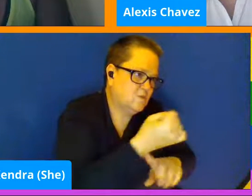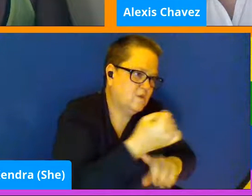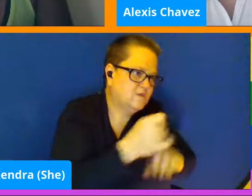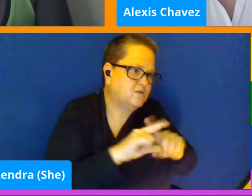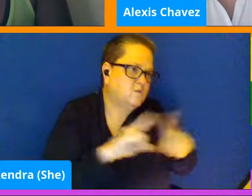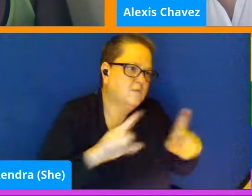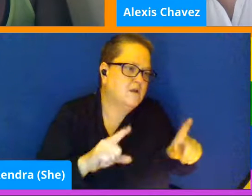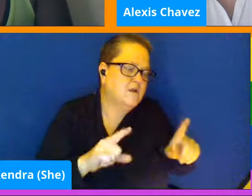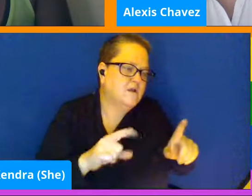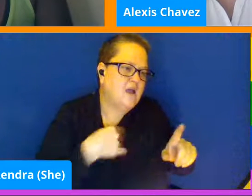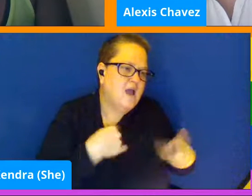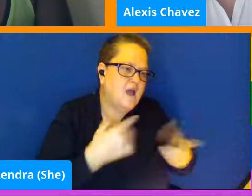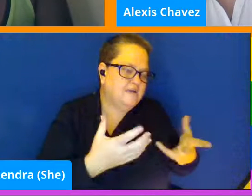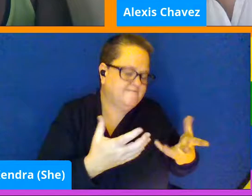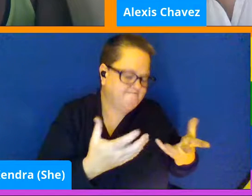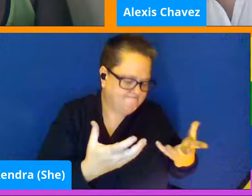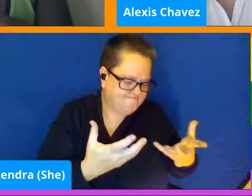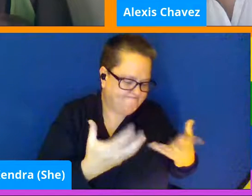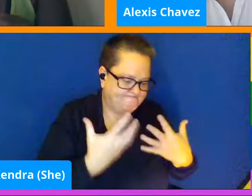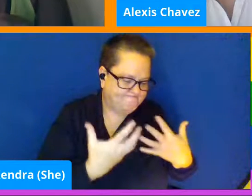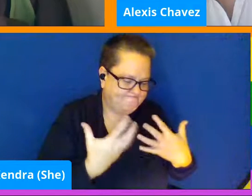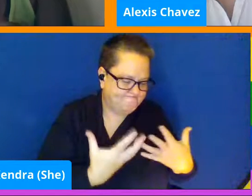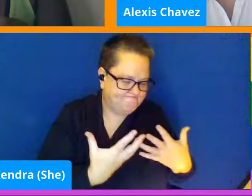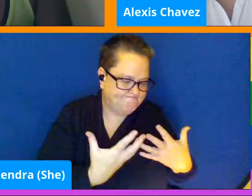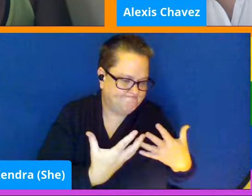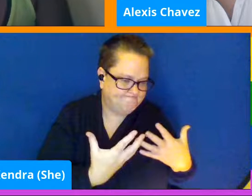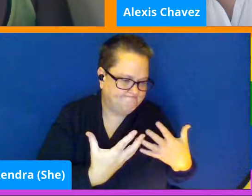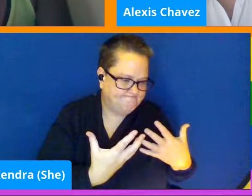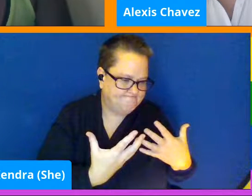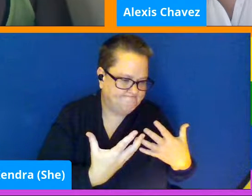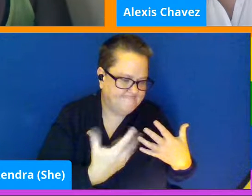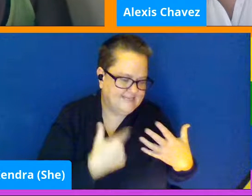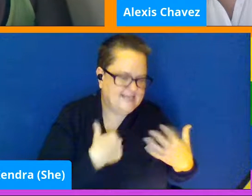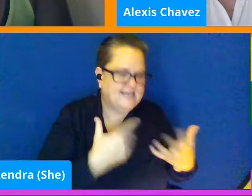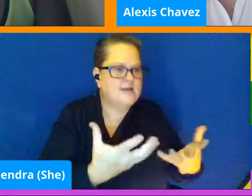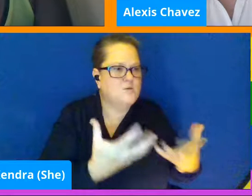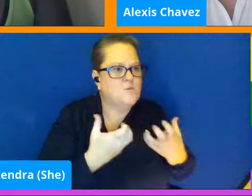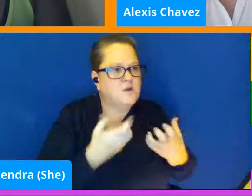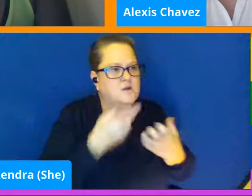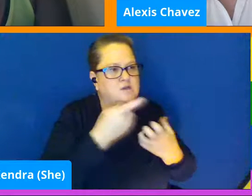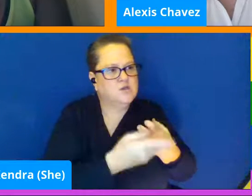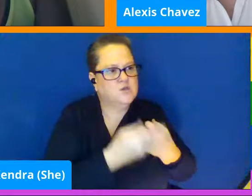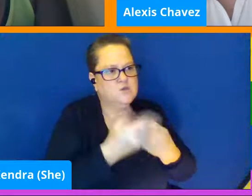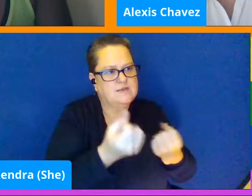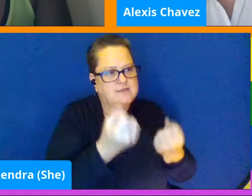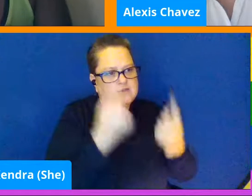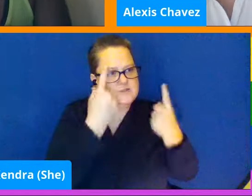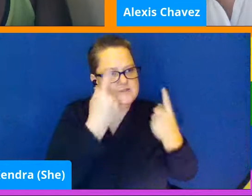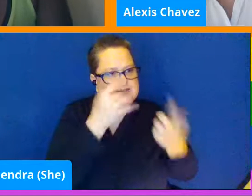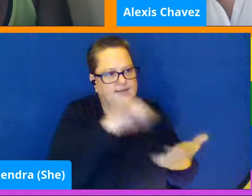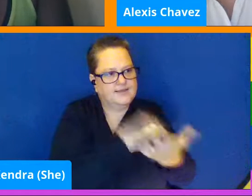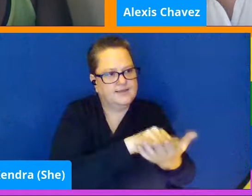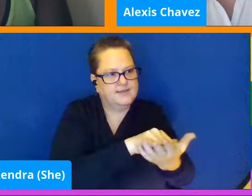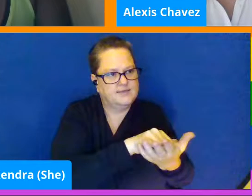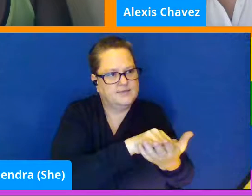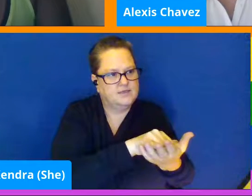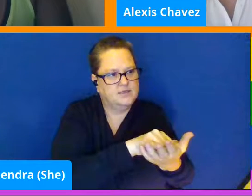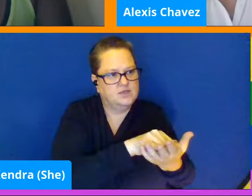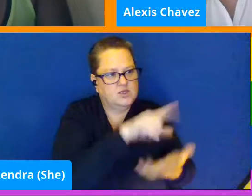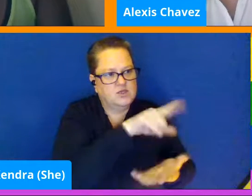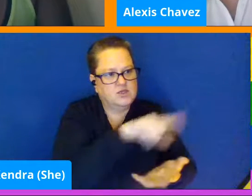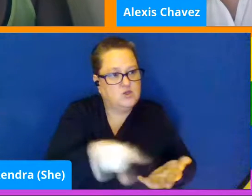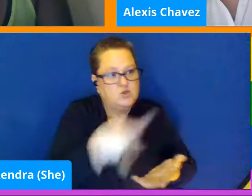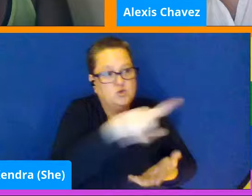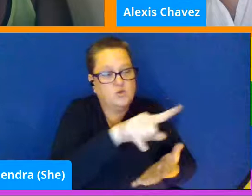I just want y'all to understand that, um, you are important,